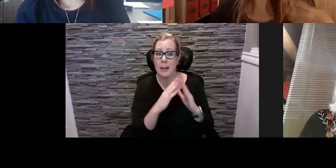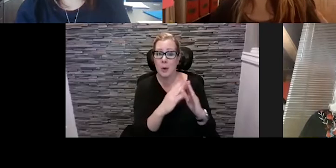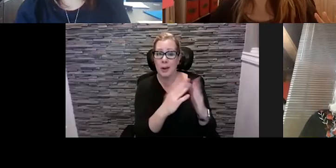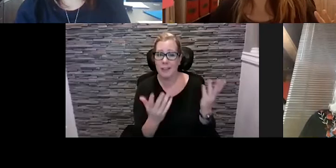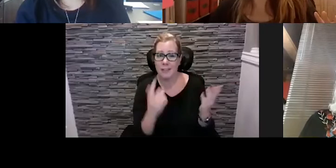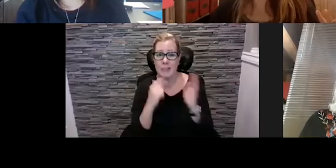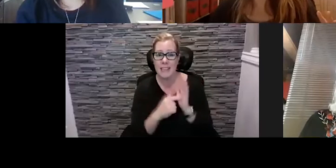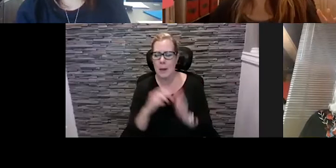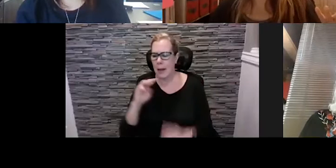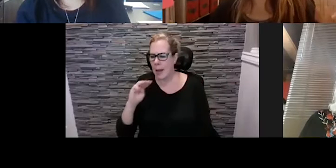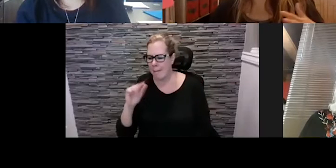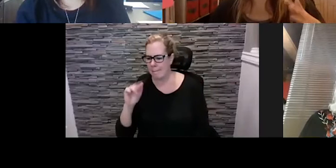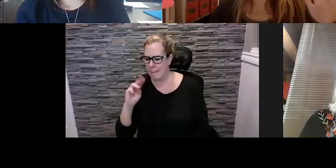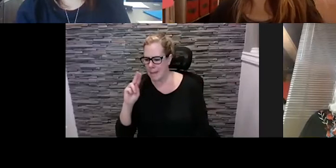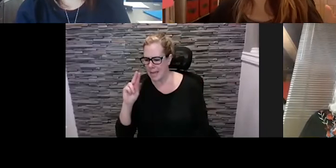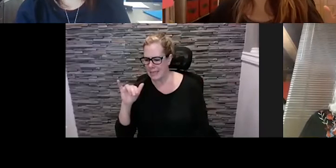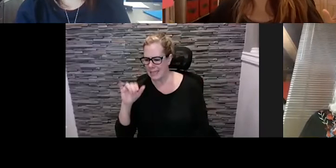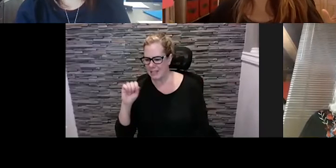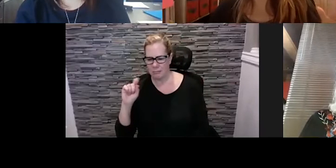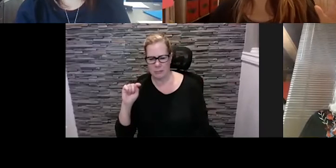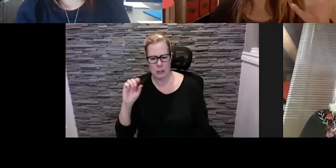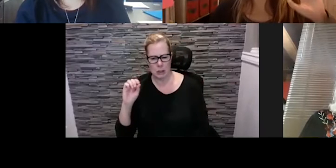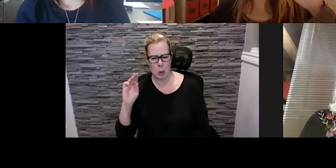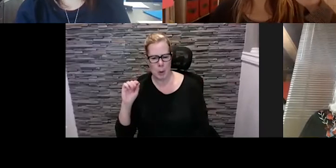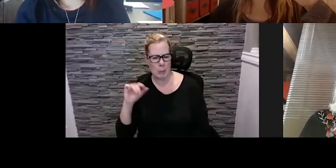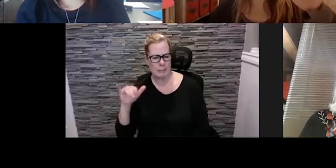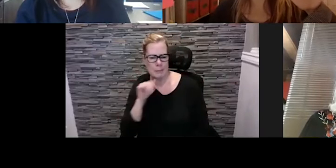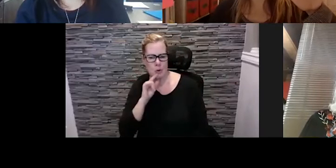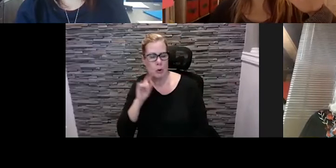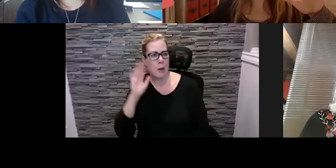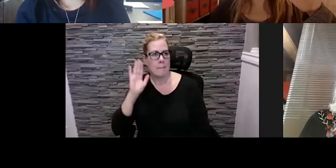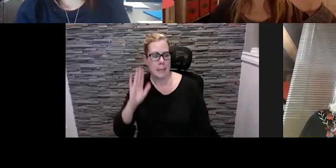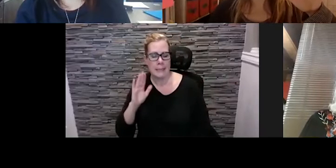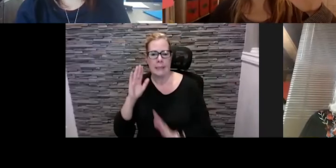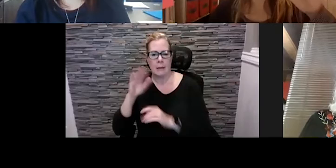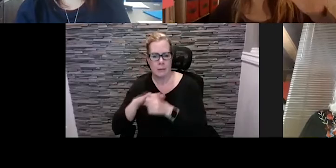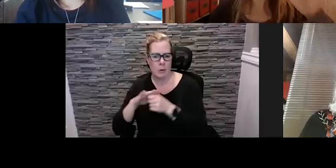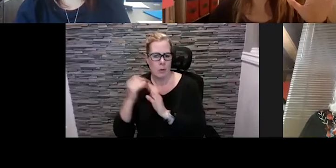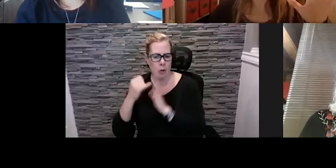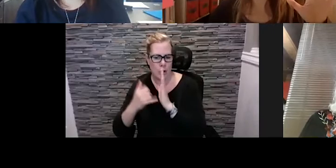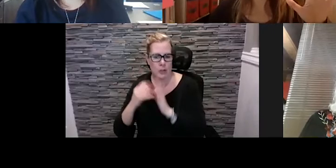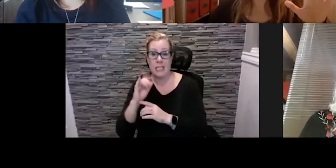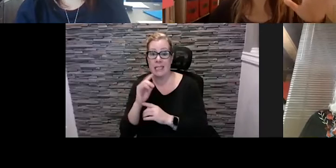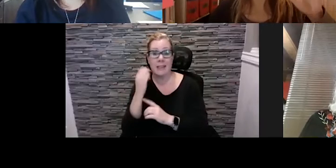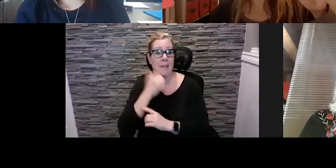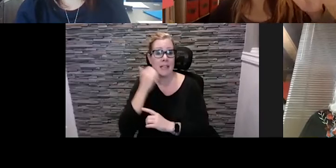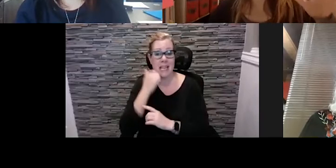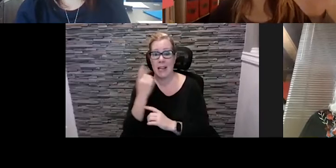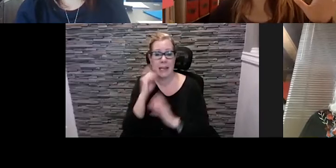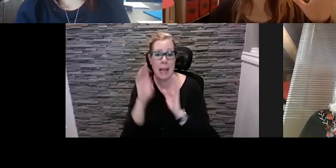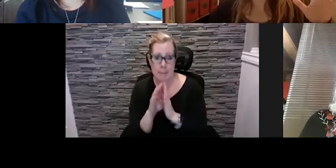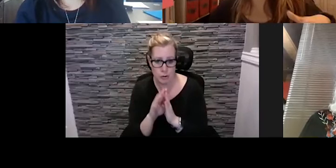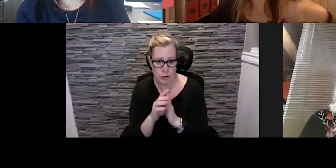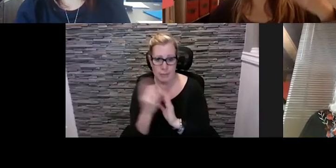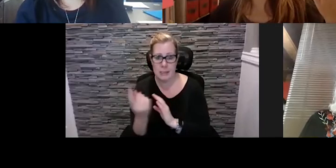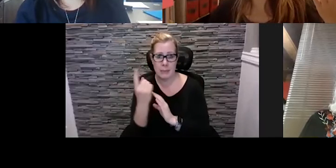mandy stobo who's an amazing local artist she did an image um every day of something that